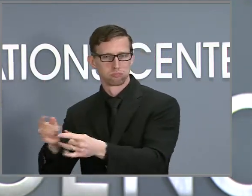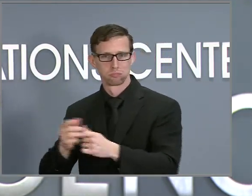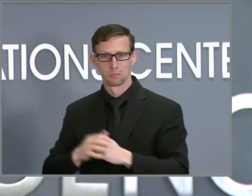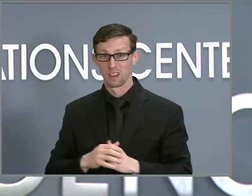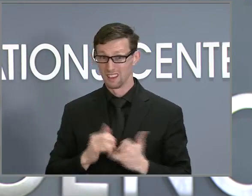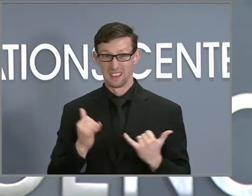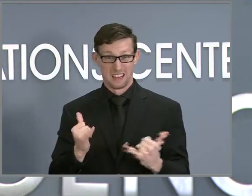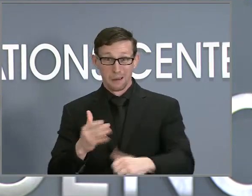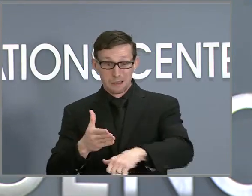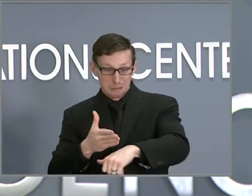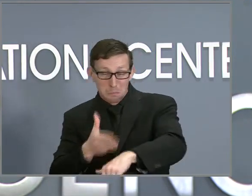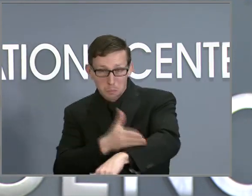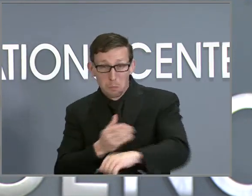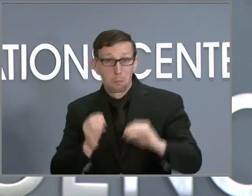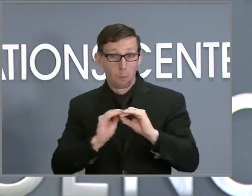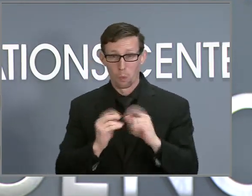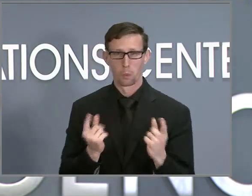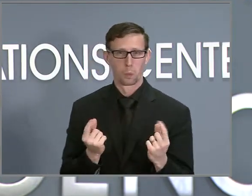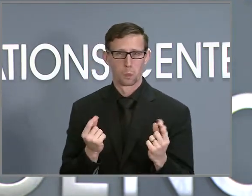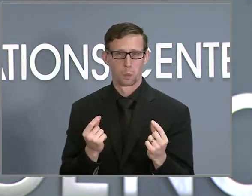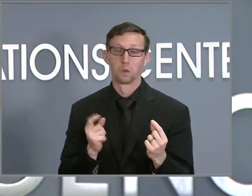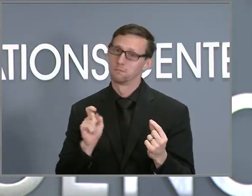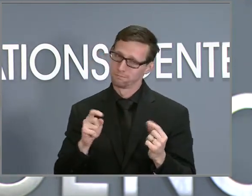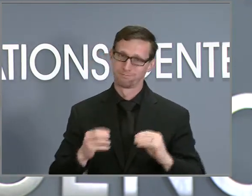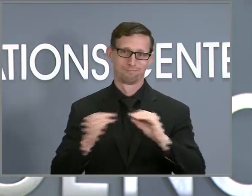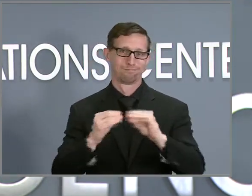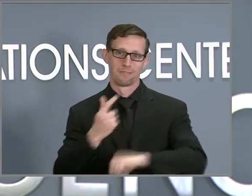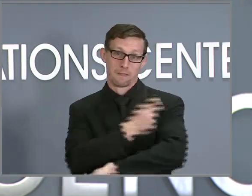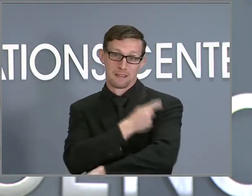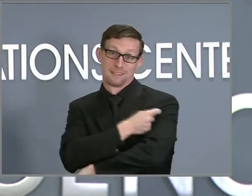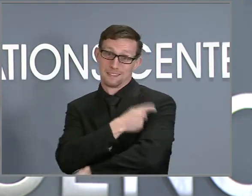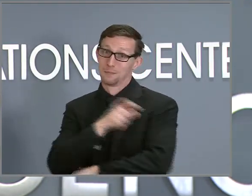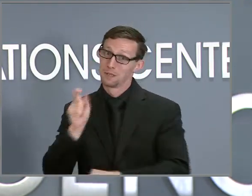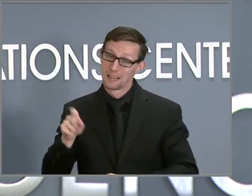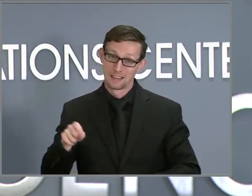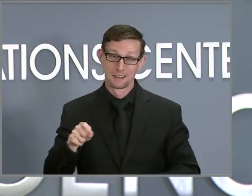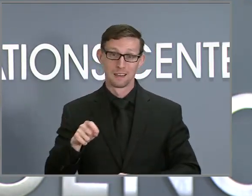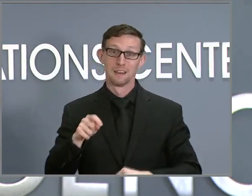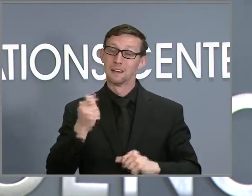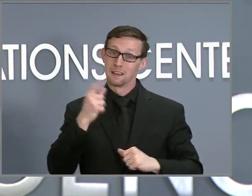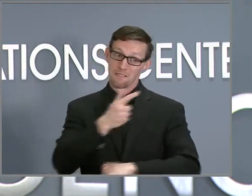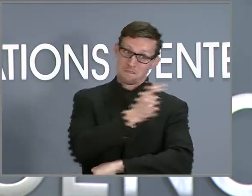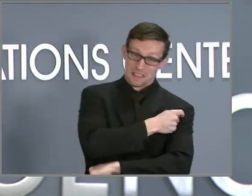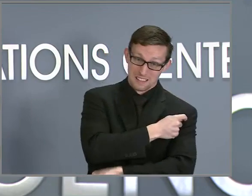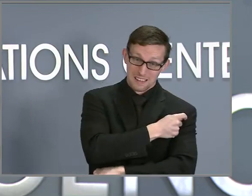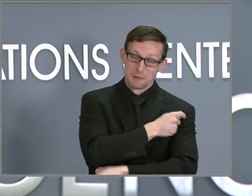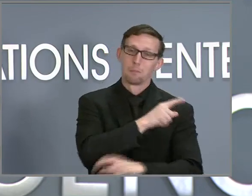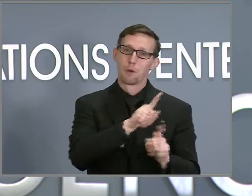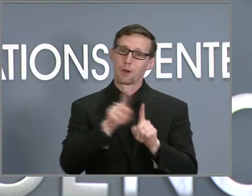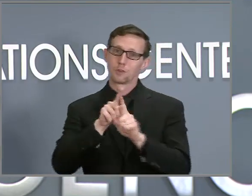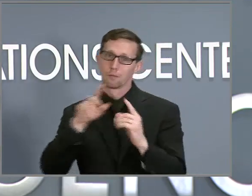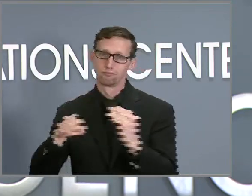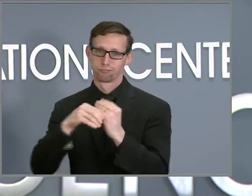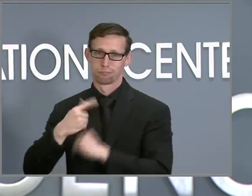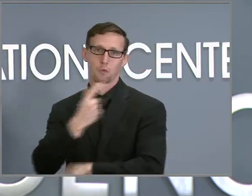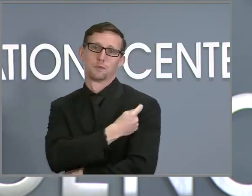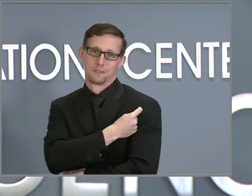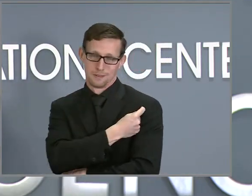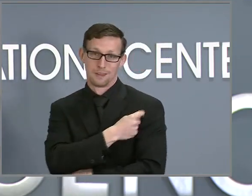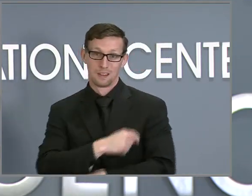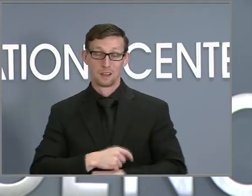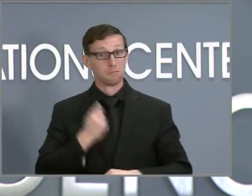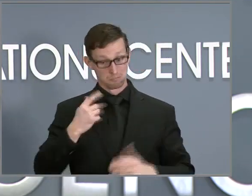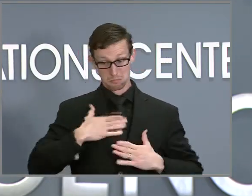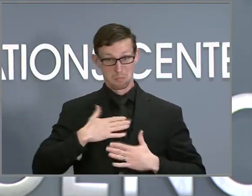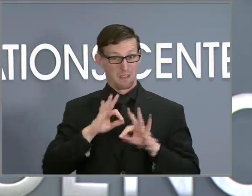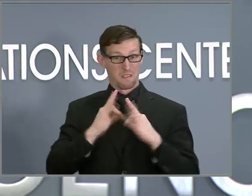better on all of that is to get more of us vaccinated and then boosted once we're eligible. I and my family